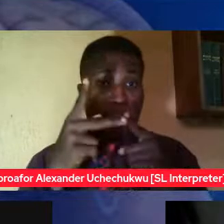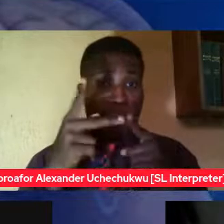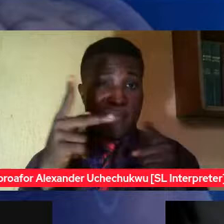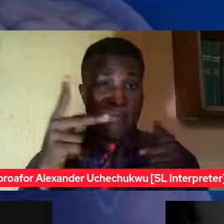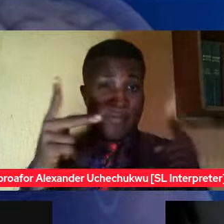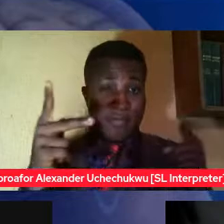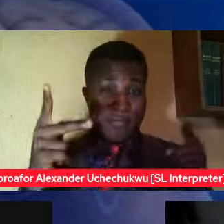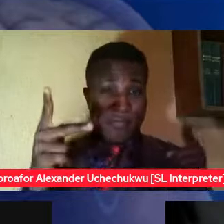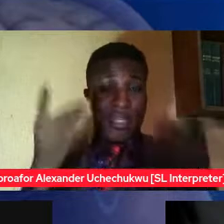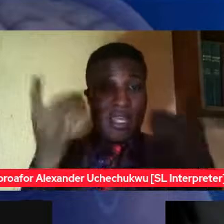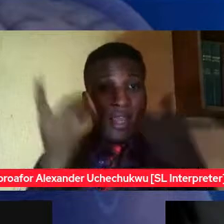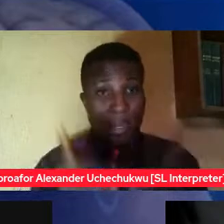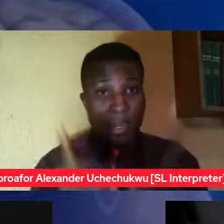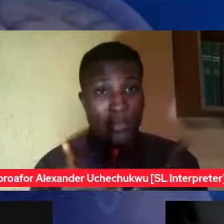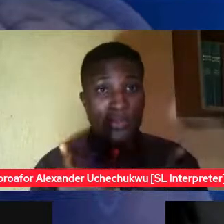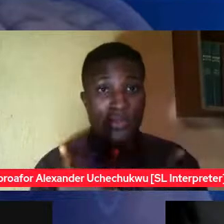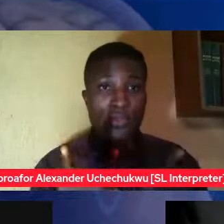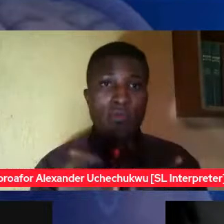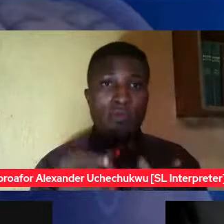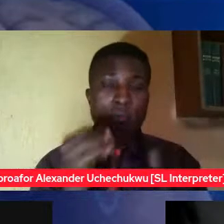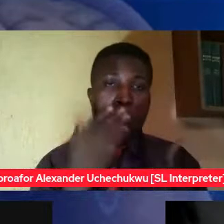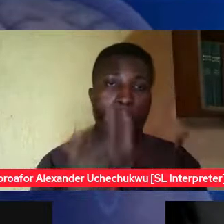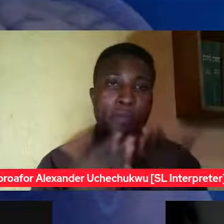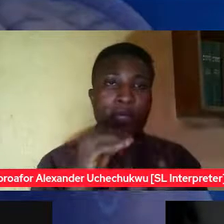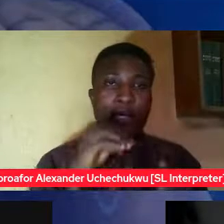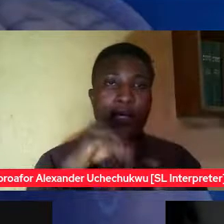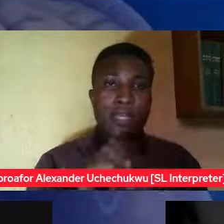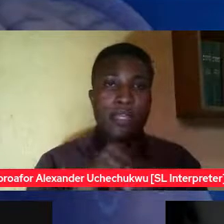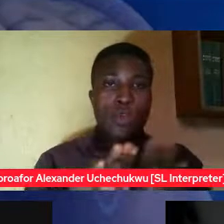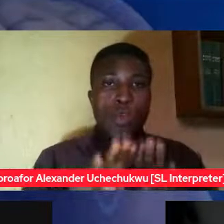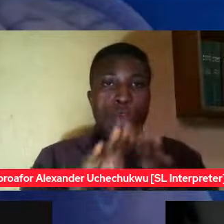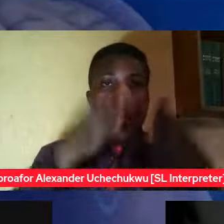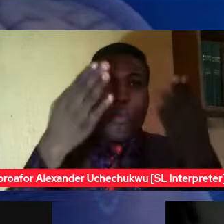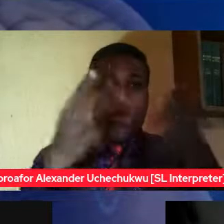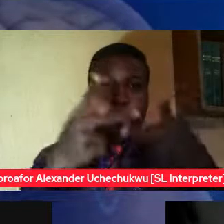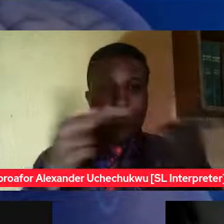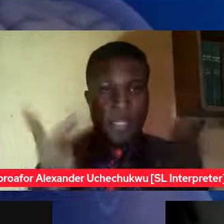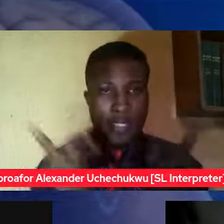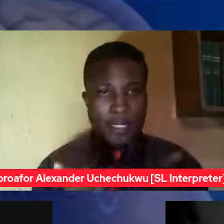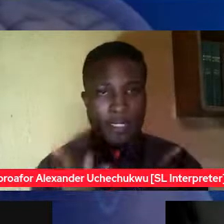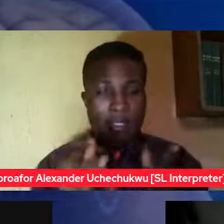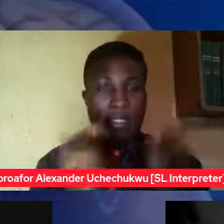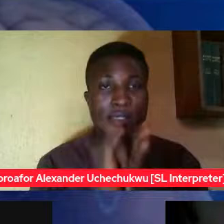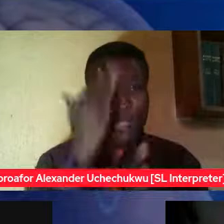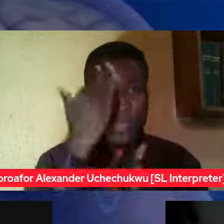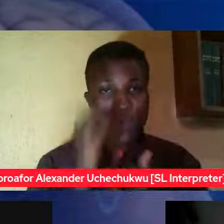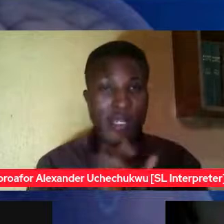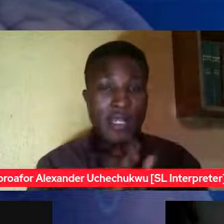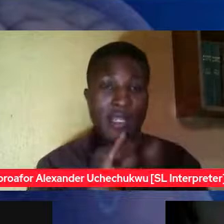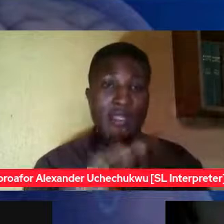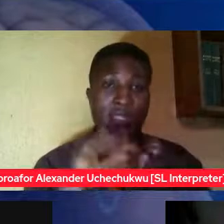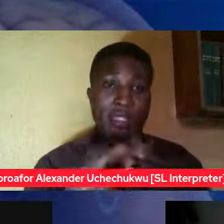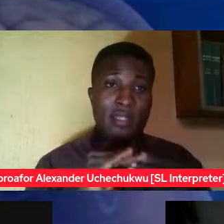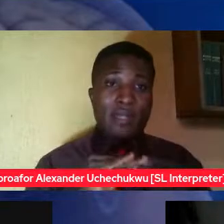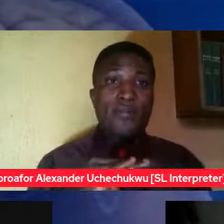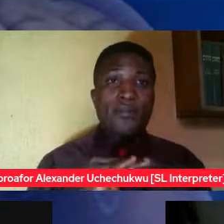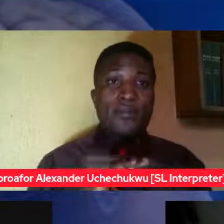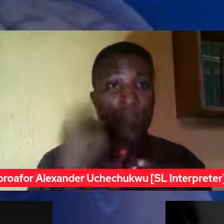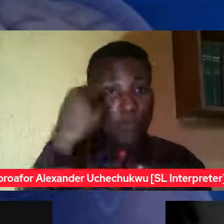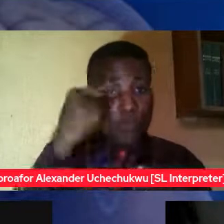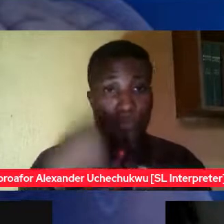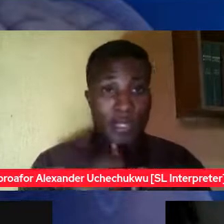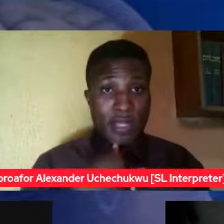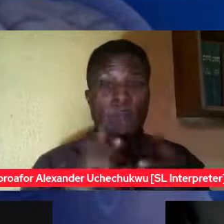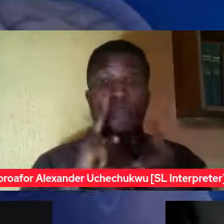that's why for me I say if you have a teenage son that is heading towards puberty you talk about this thing when you tell them that it's